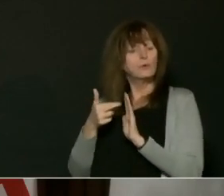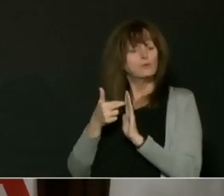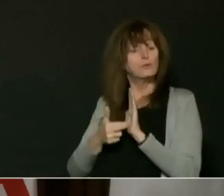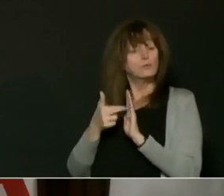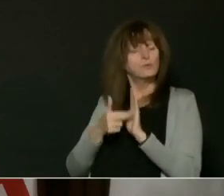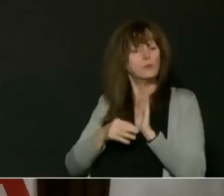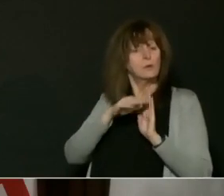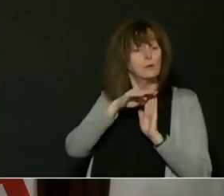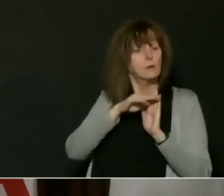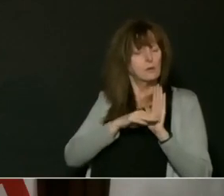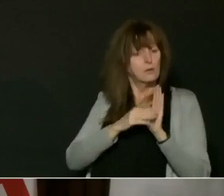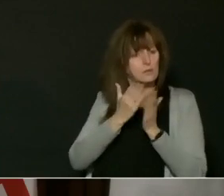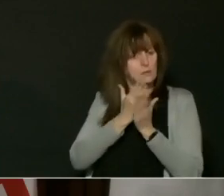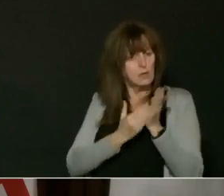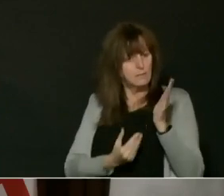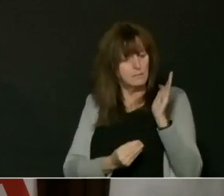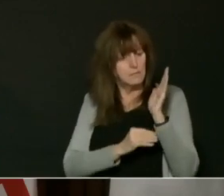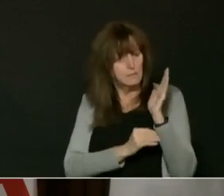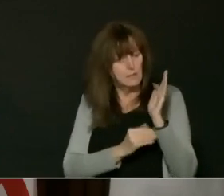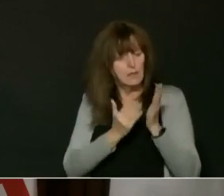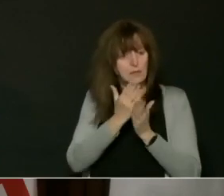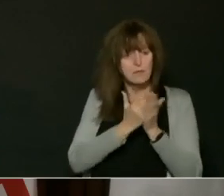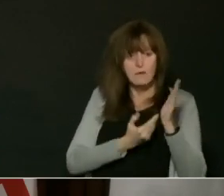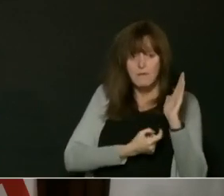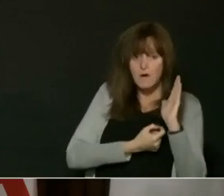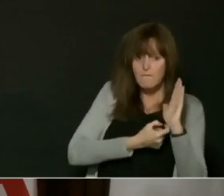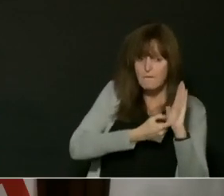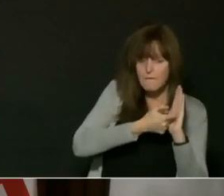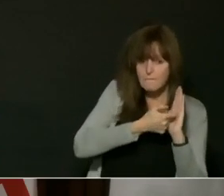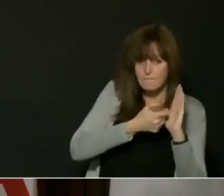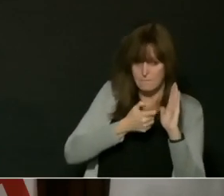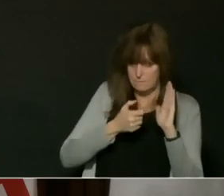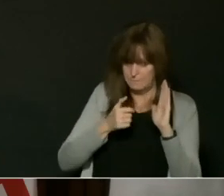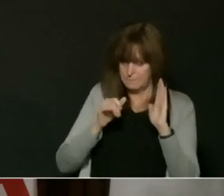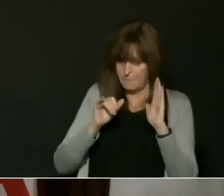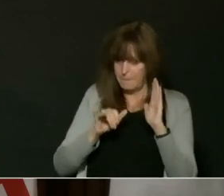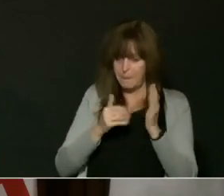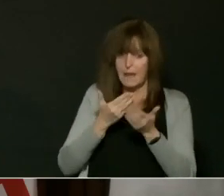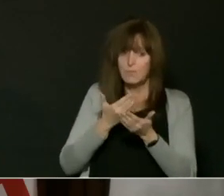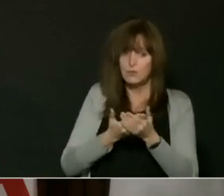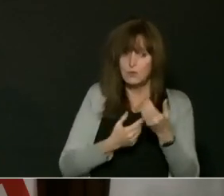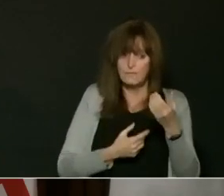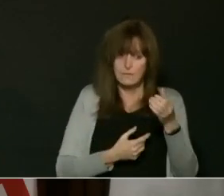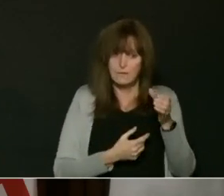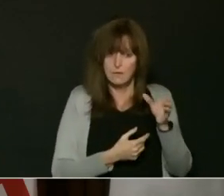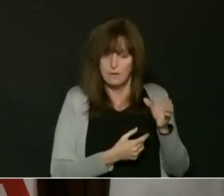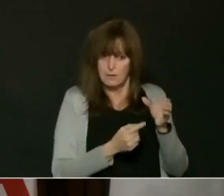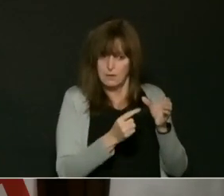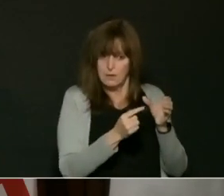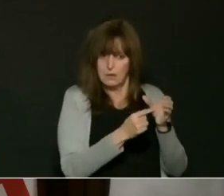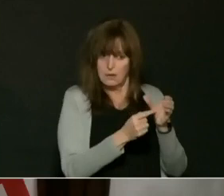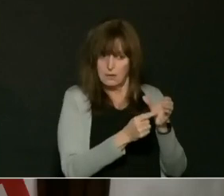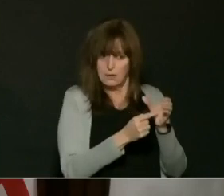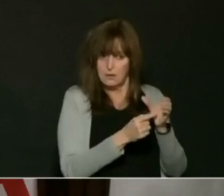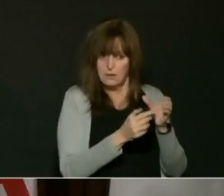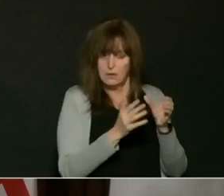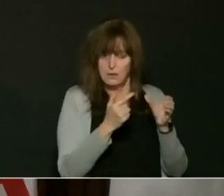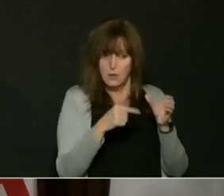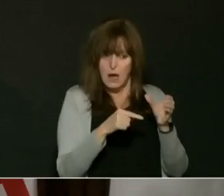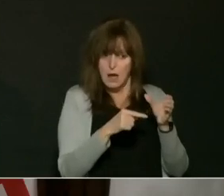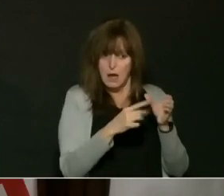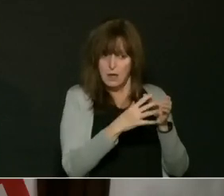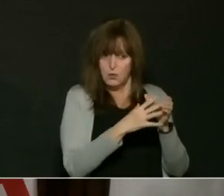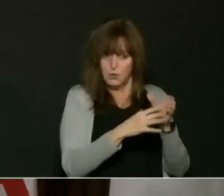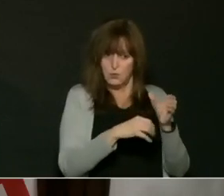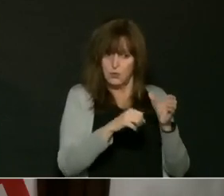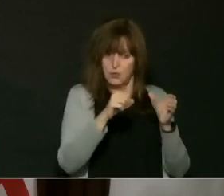Once the proof of vaccination system goes away, being likely the most significant or one of the most significant measures brought